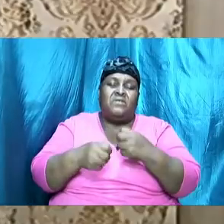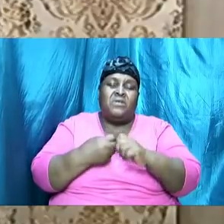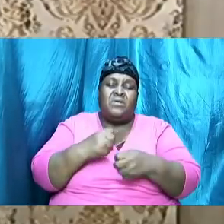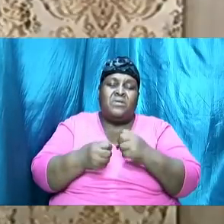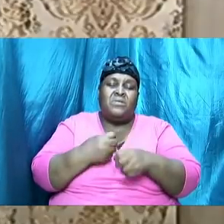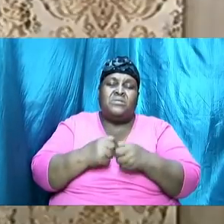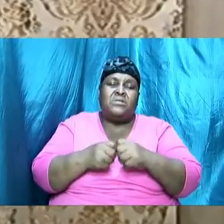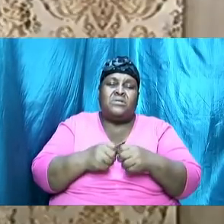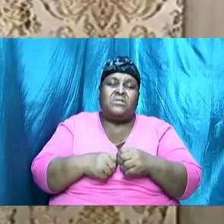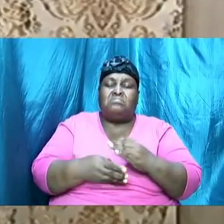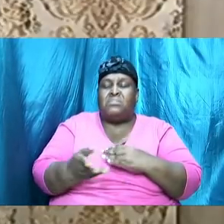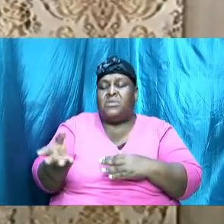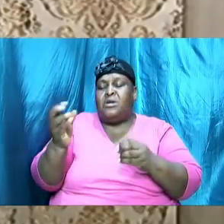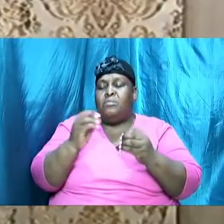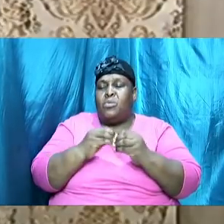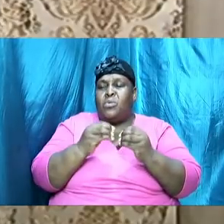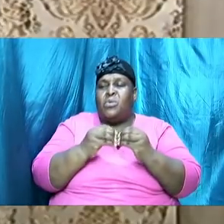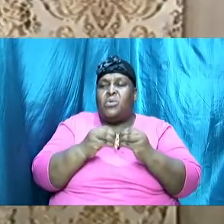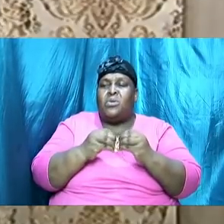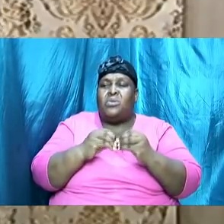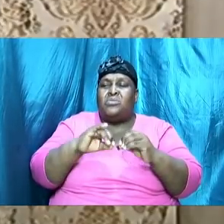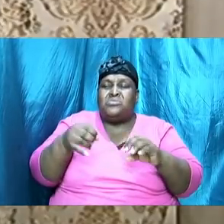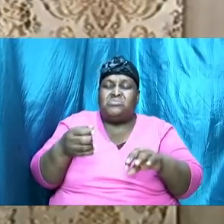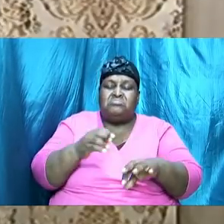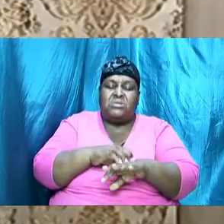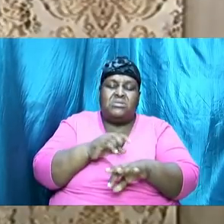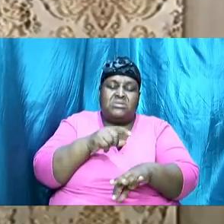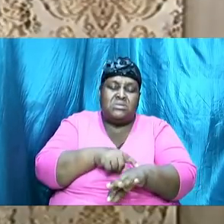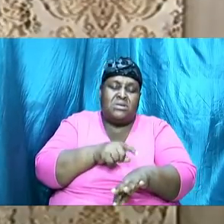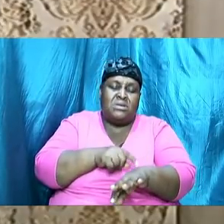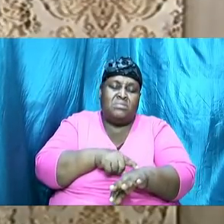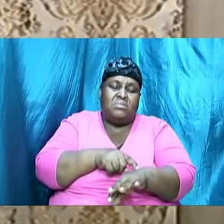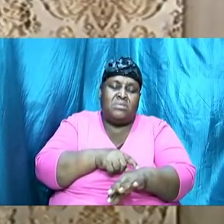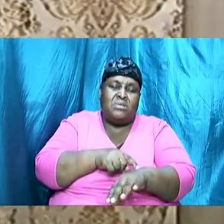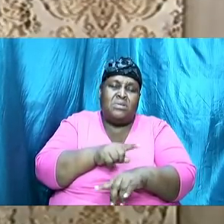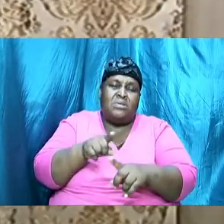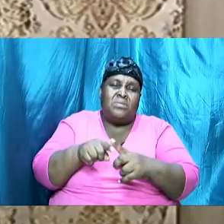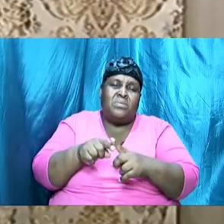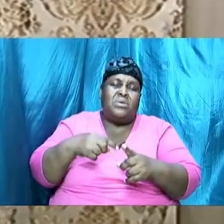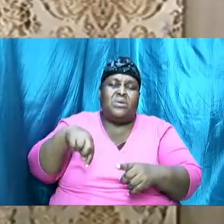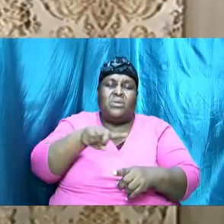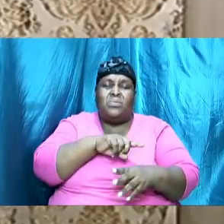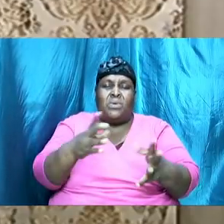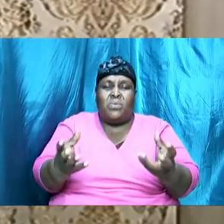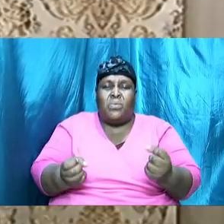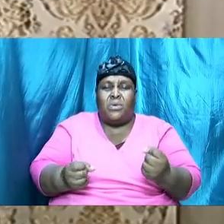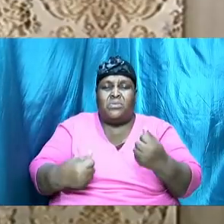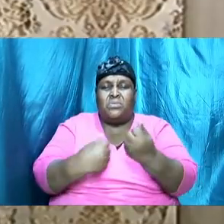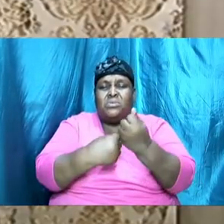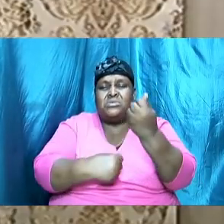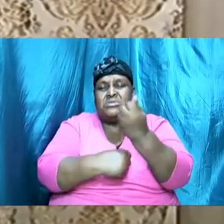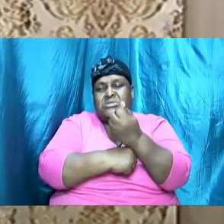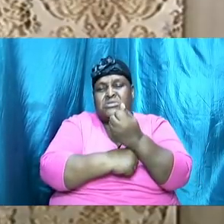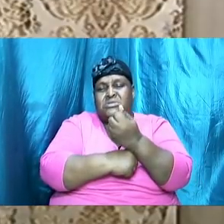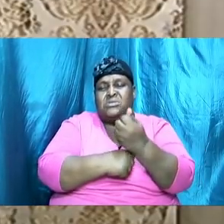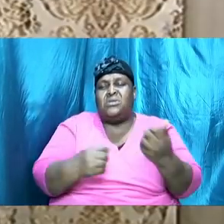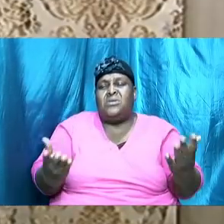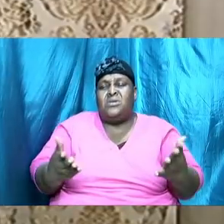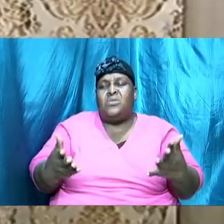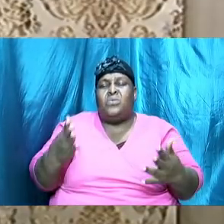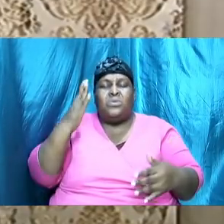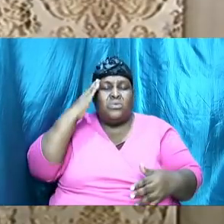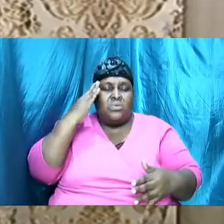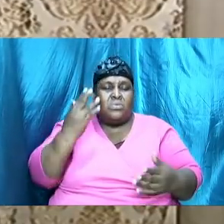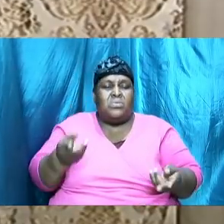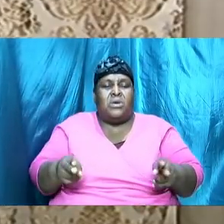there are more and just at the time when we wanted to assist because of what we knew was